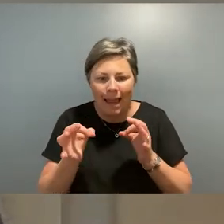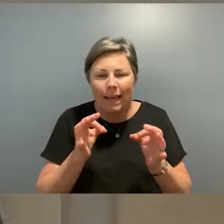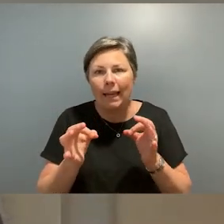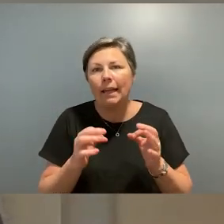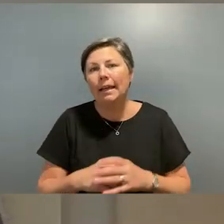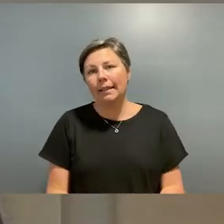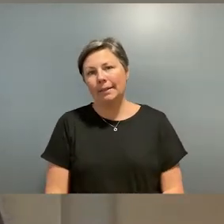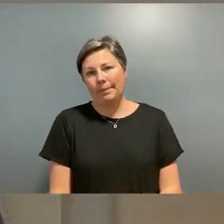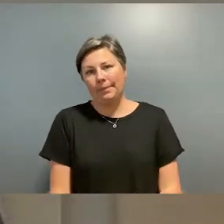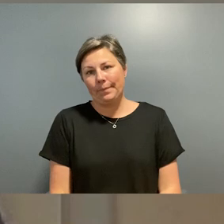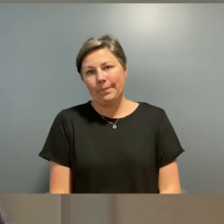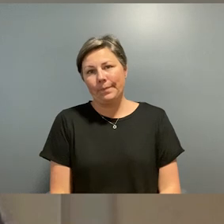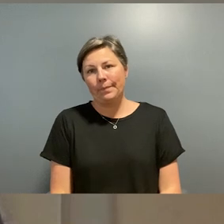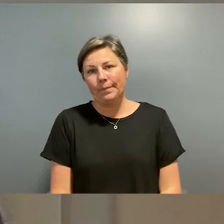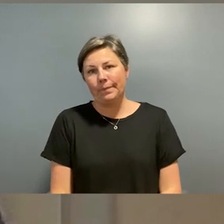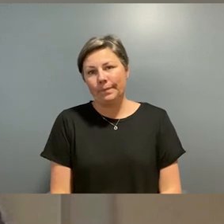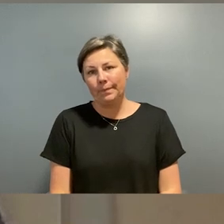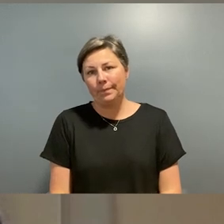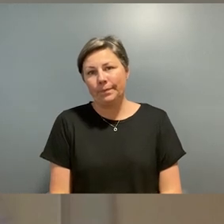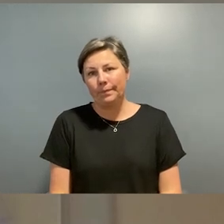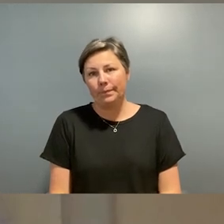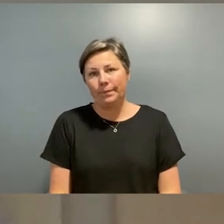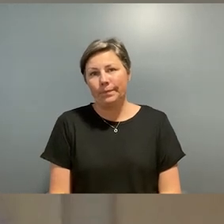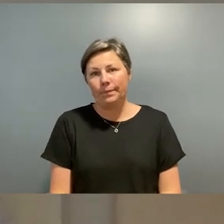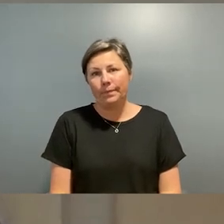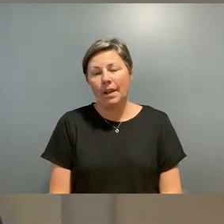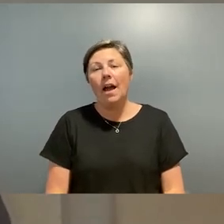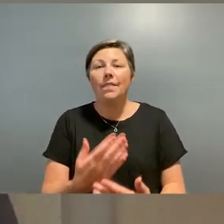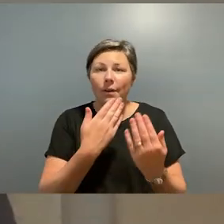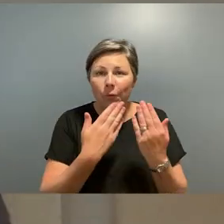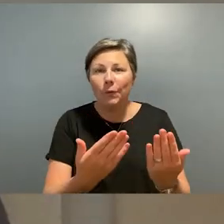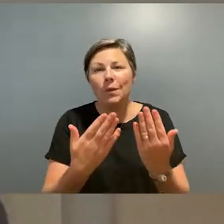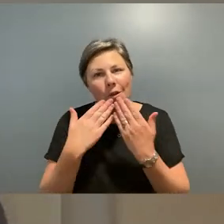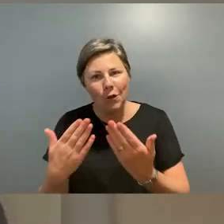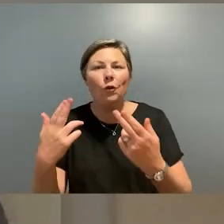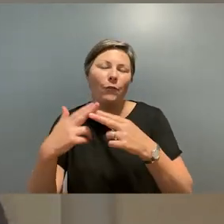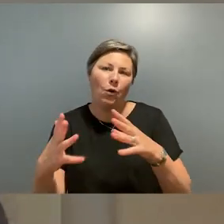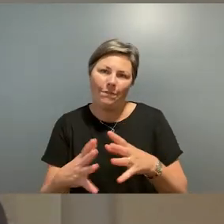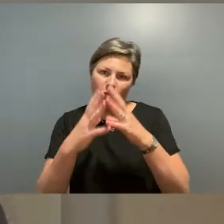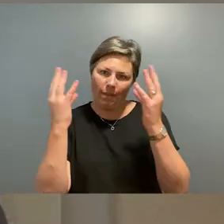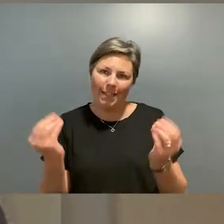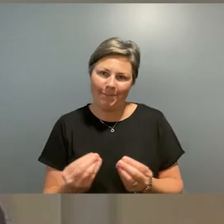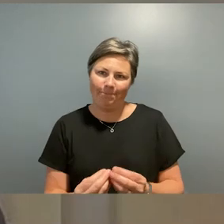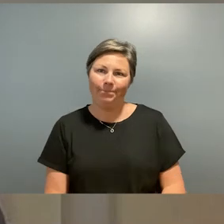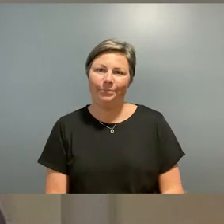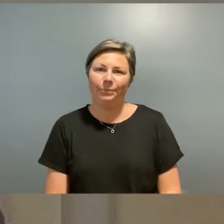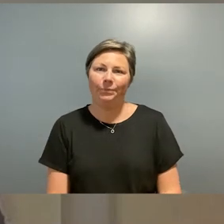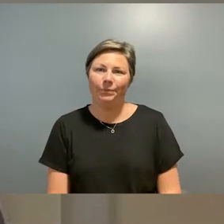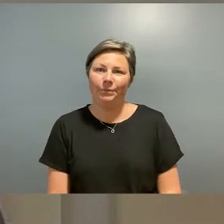to each and to the many i say thank you for everything you have done